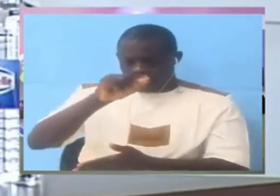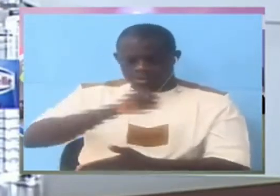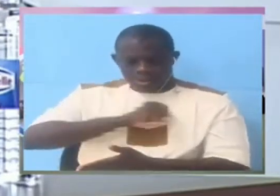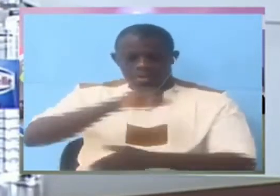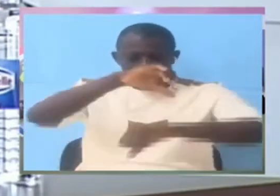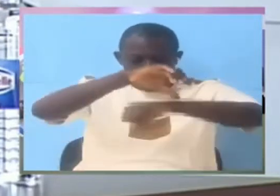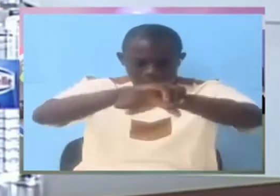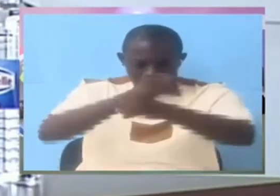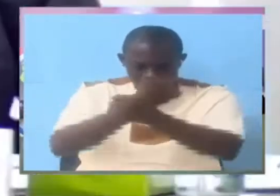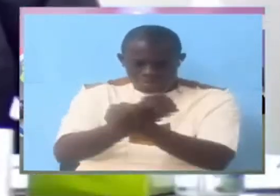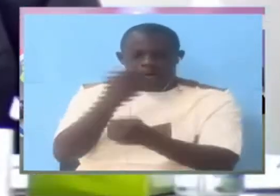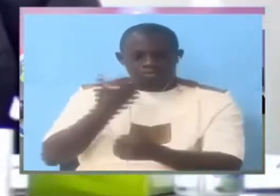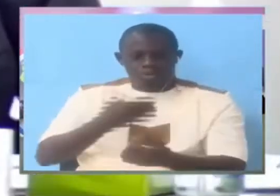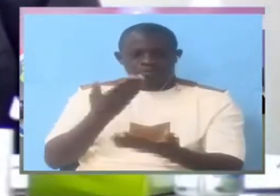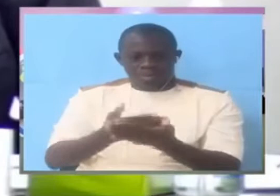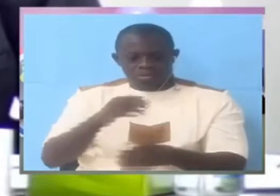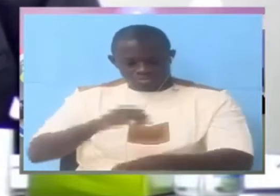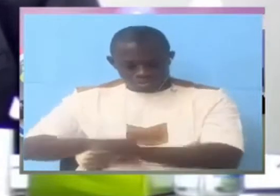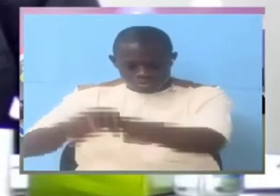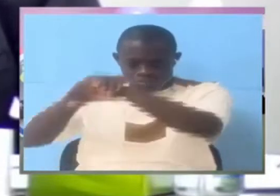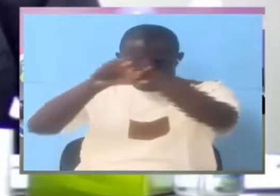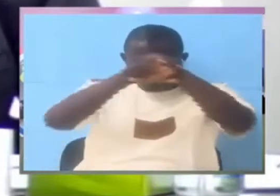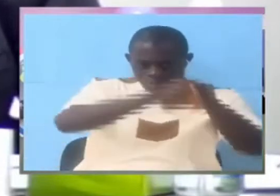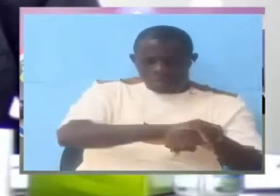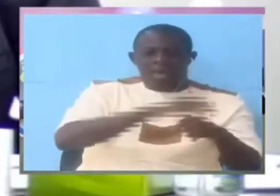would bring them to the NIA headquarters wouldn't they